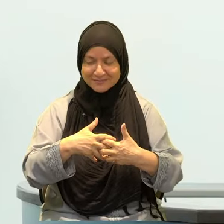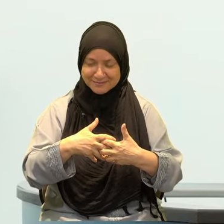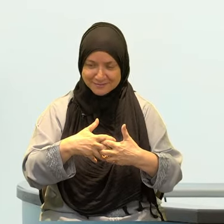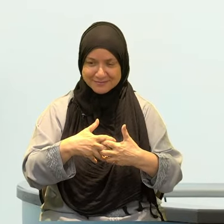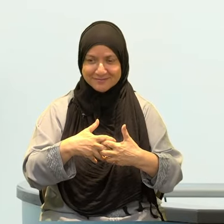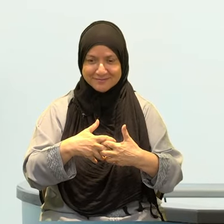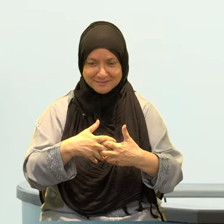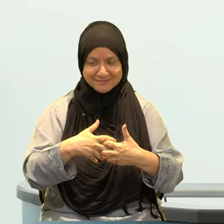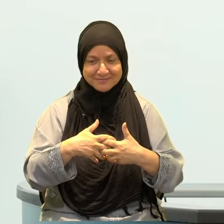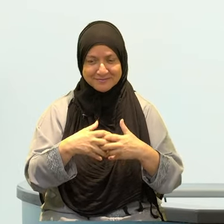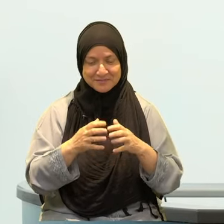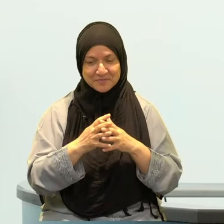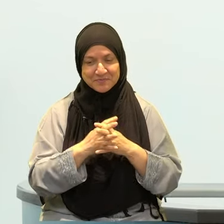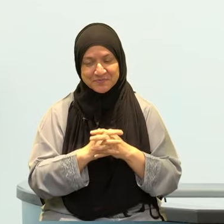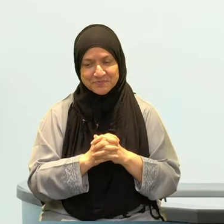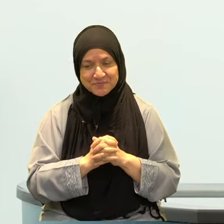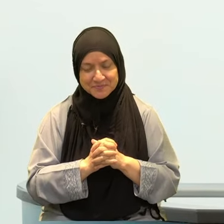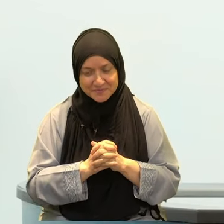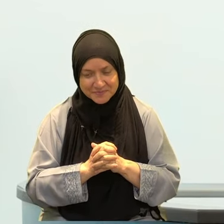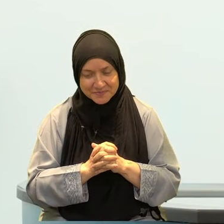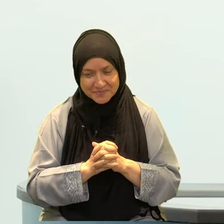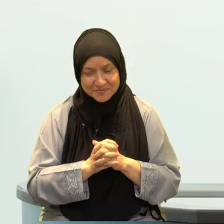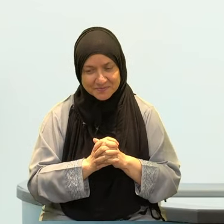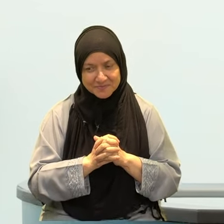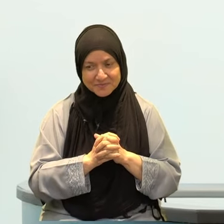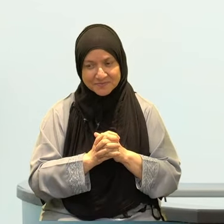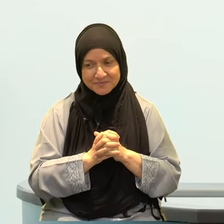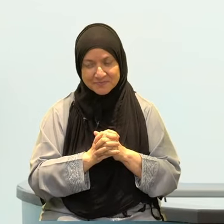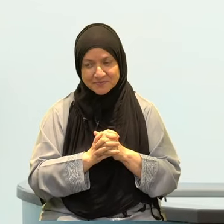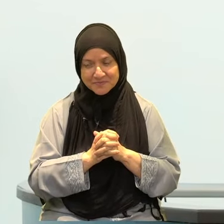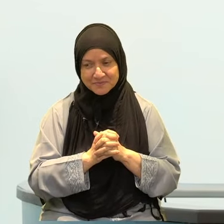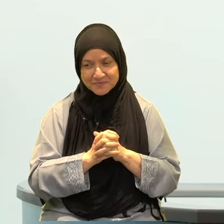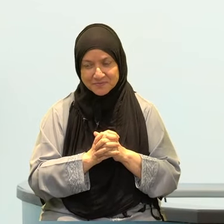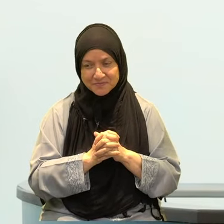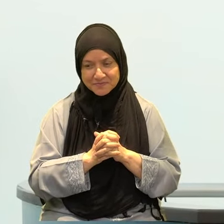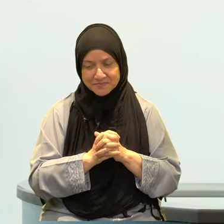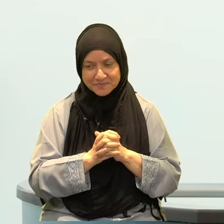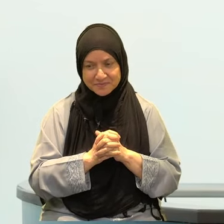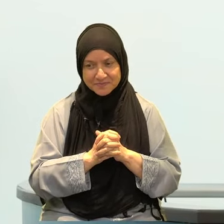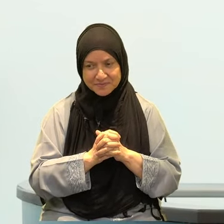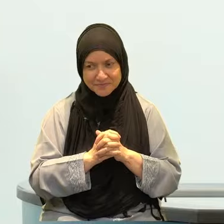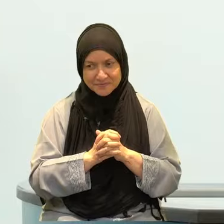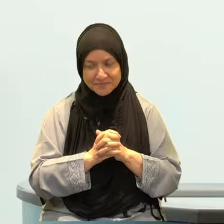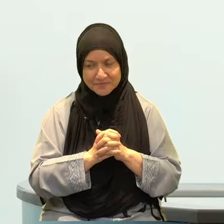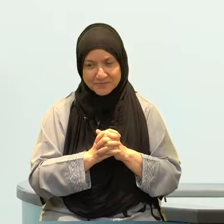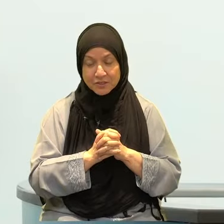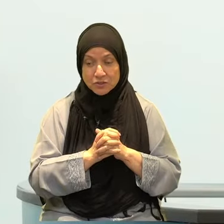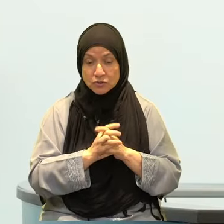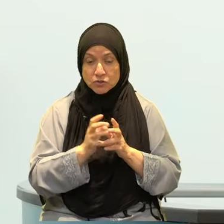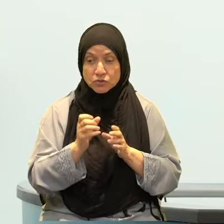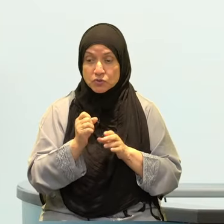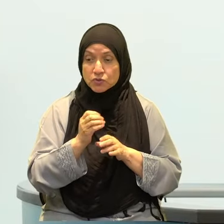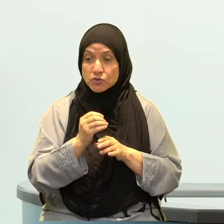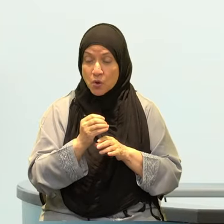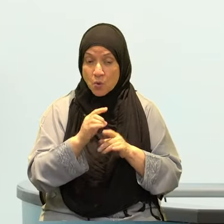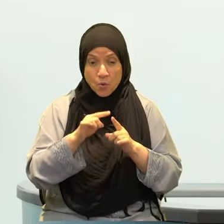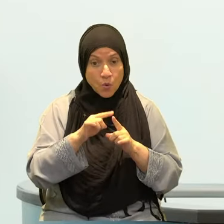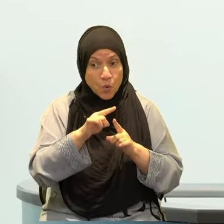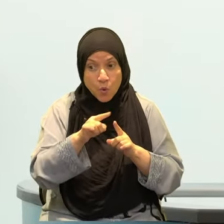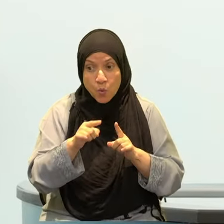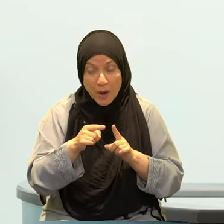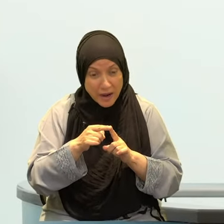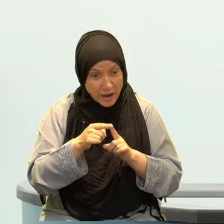family senses from you. And so the husband from the wife, the wife from the husband, the children from the parents,